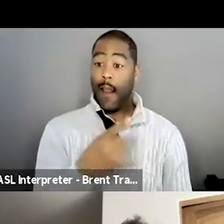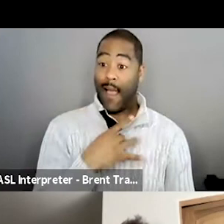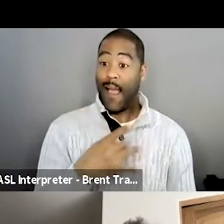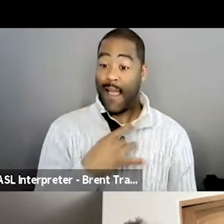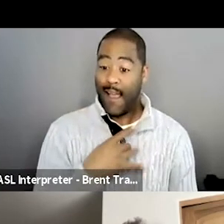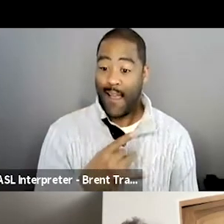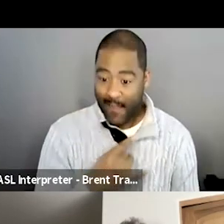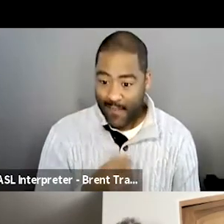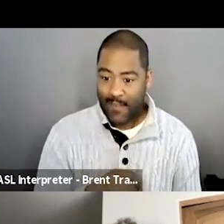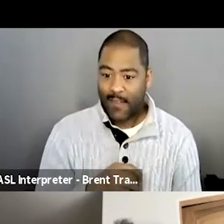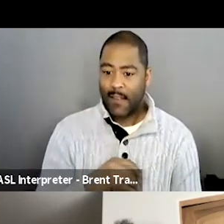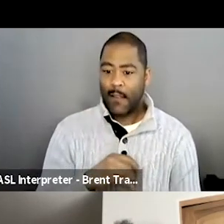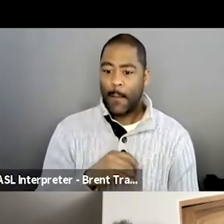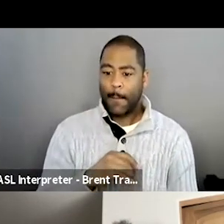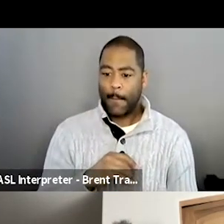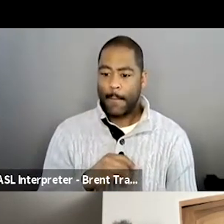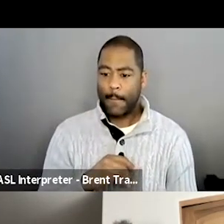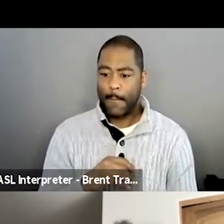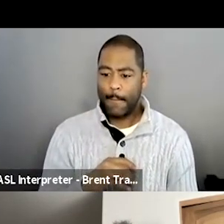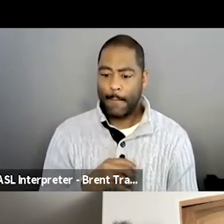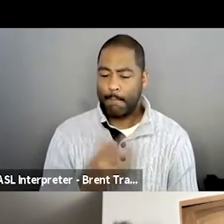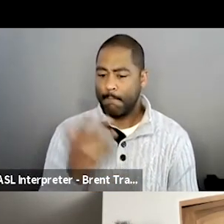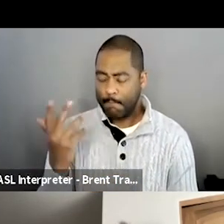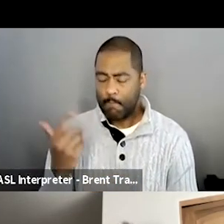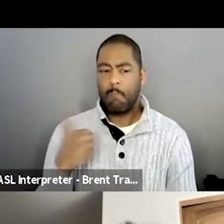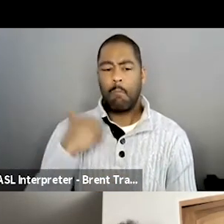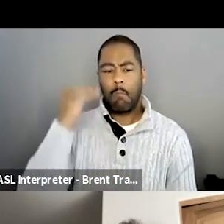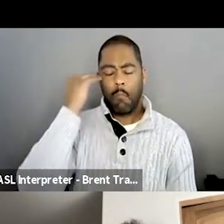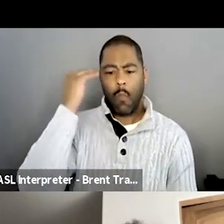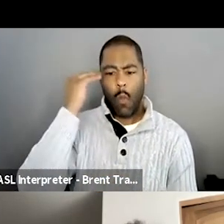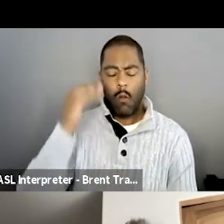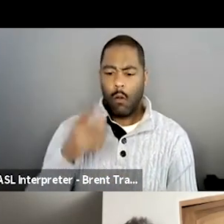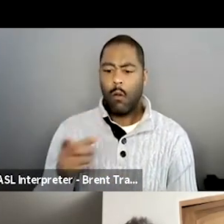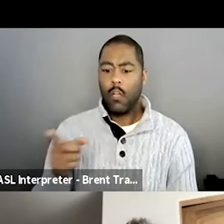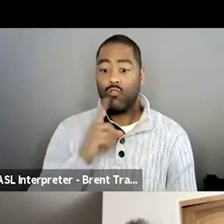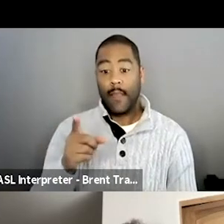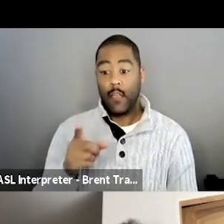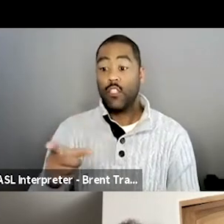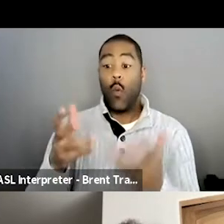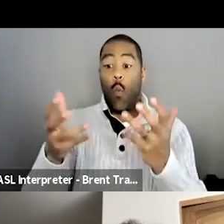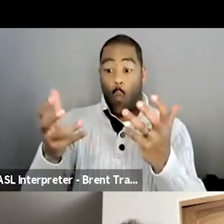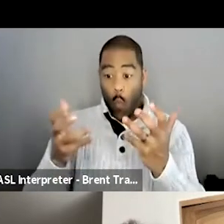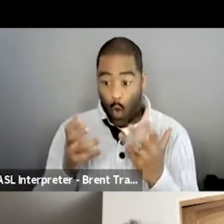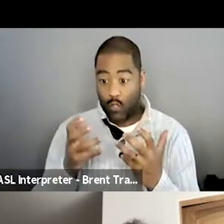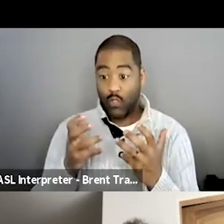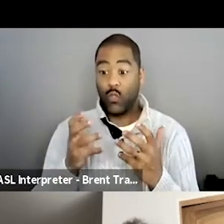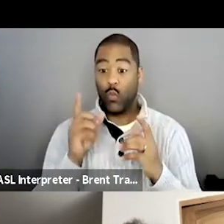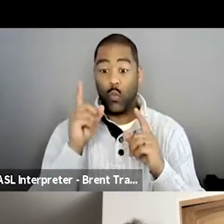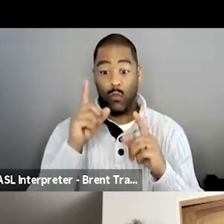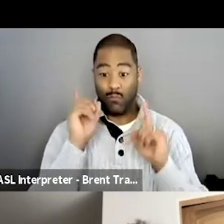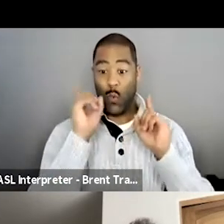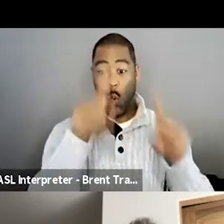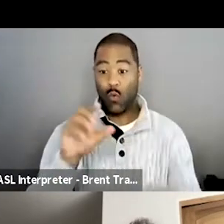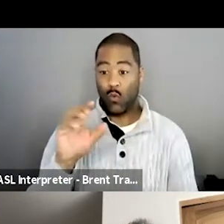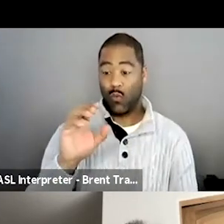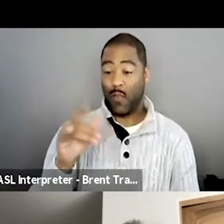it, but I do think that she, um, I just know that she really wants to get on Ellen DeGeneres to talk about the film. And then if we can do that, I think